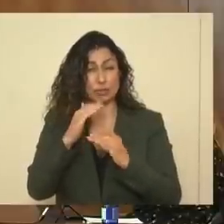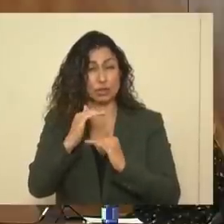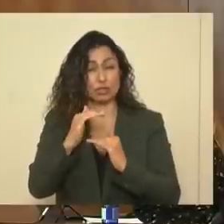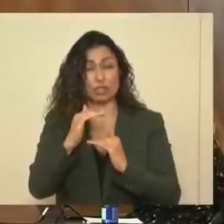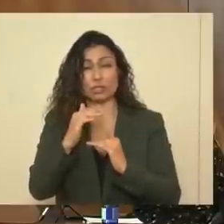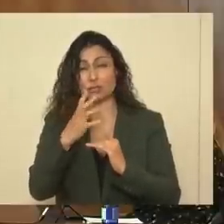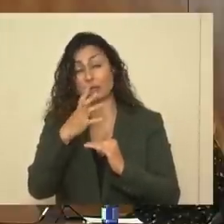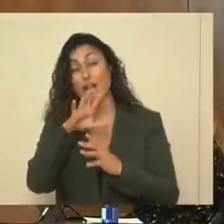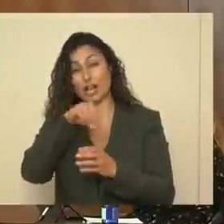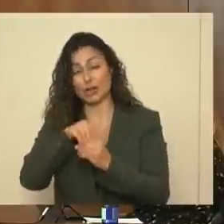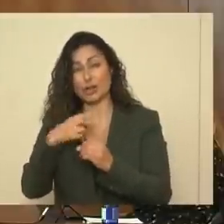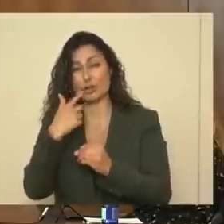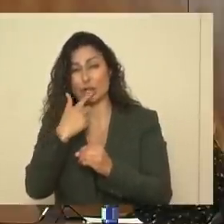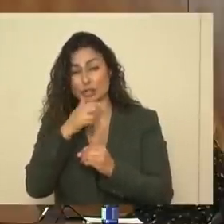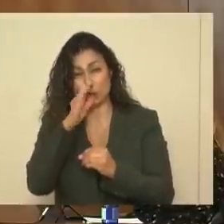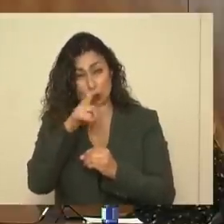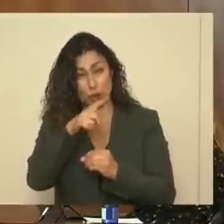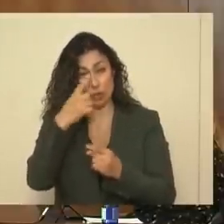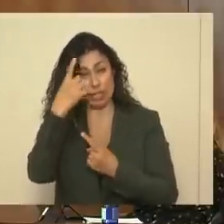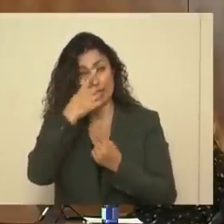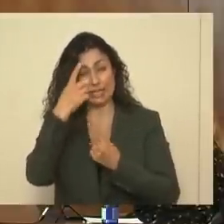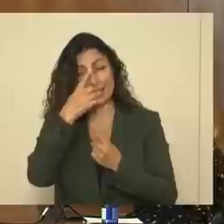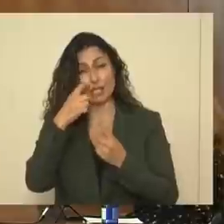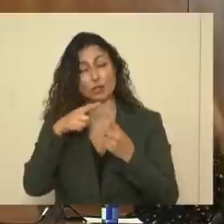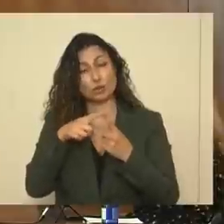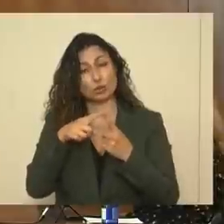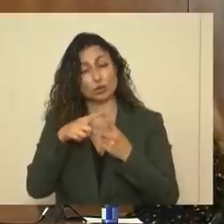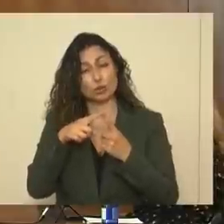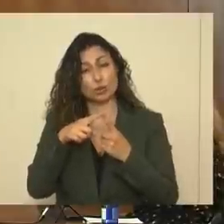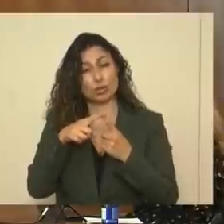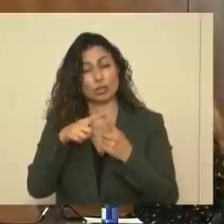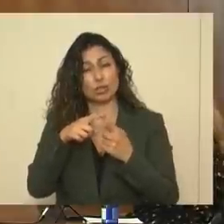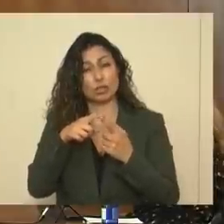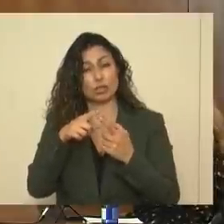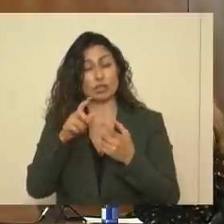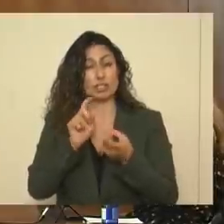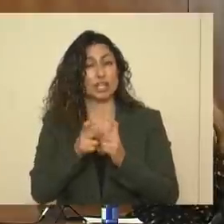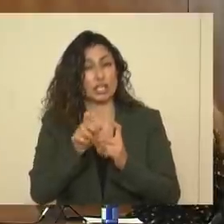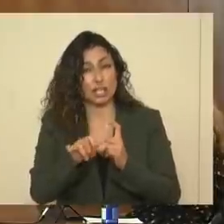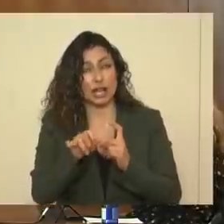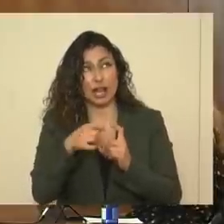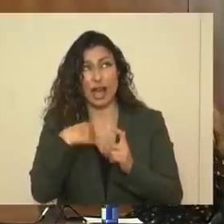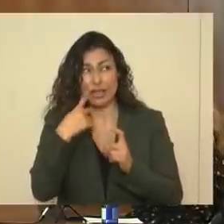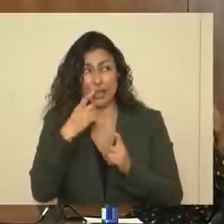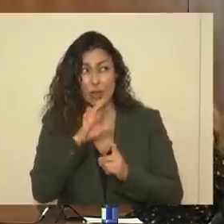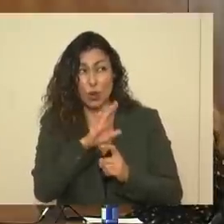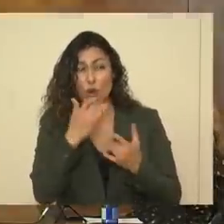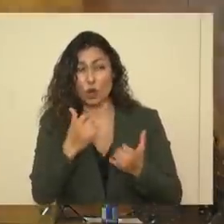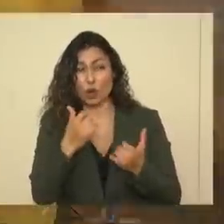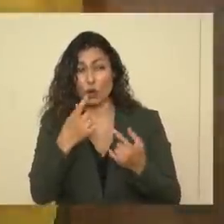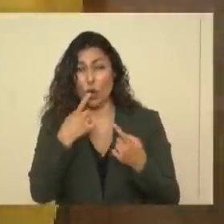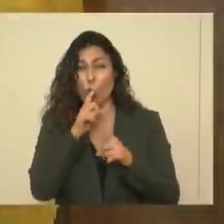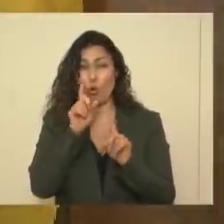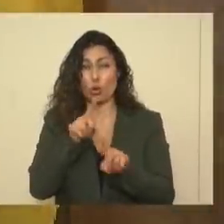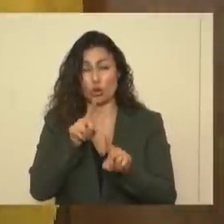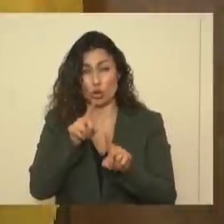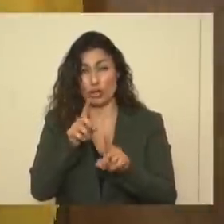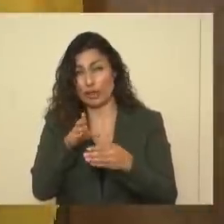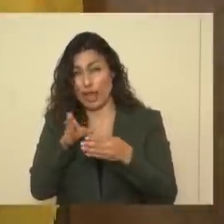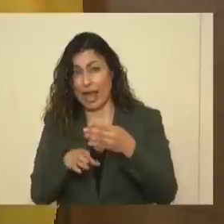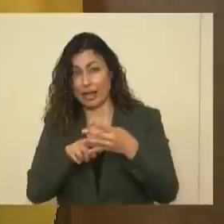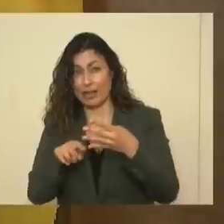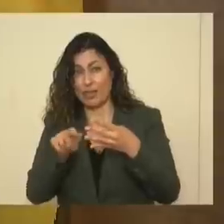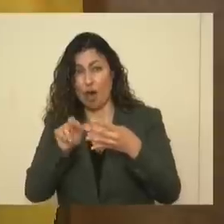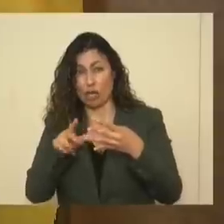before the end of the current public health order, which I believe goes through almost the end of August? Thanks. Dan, it's possible.